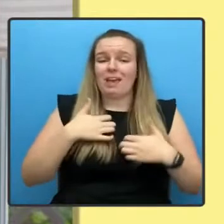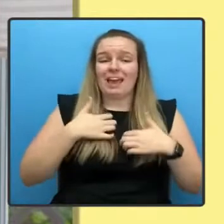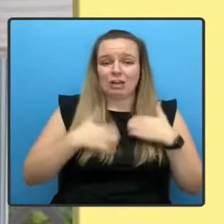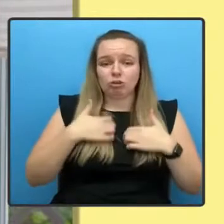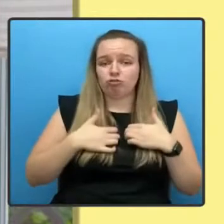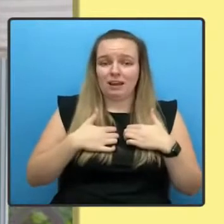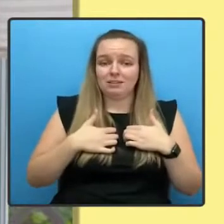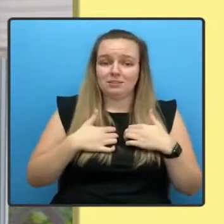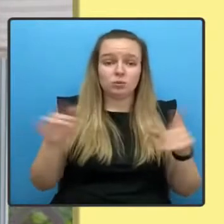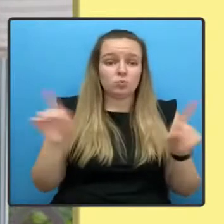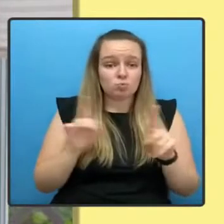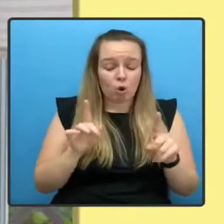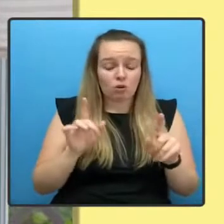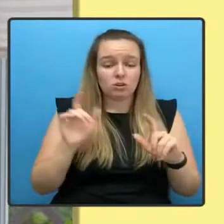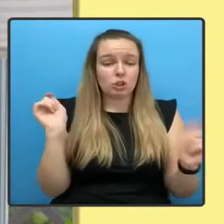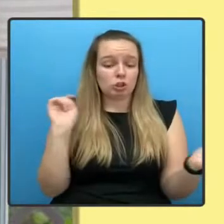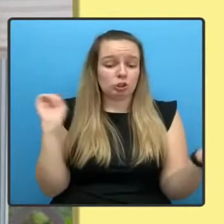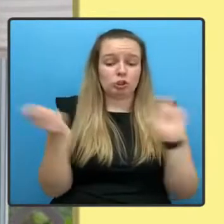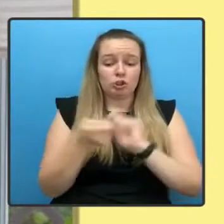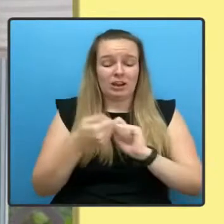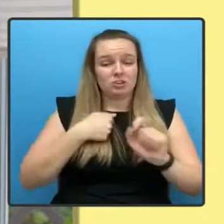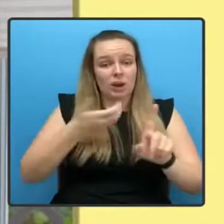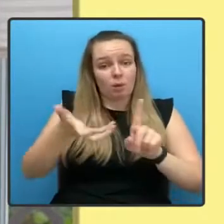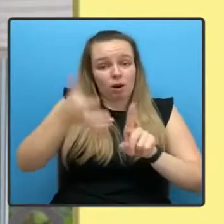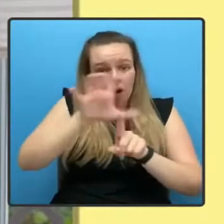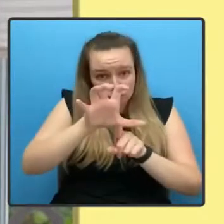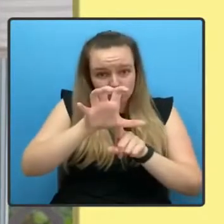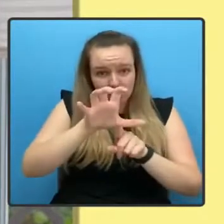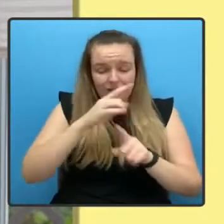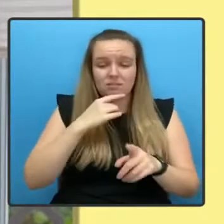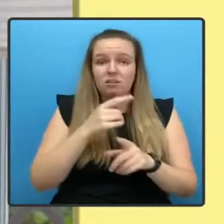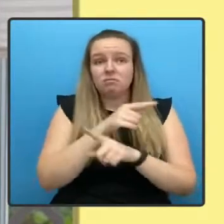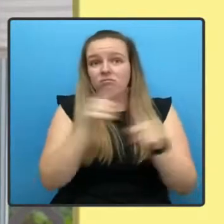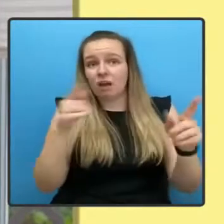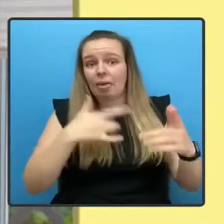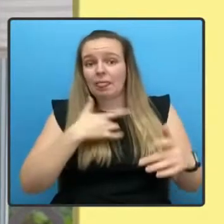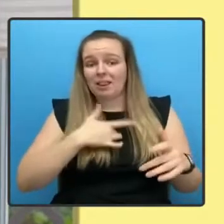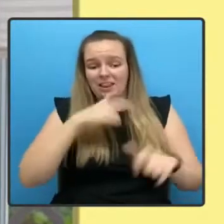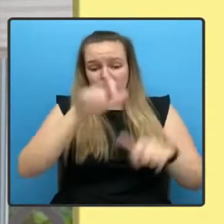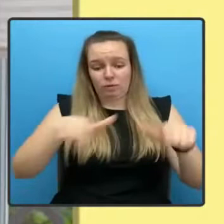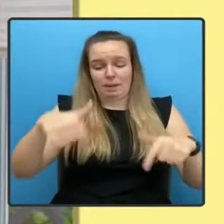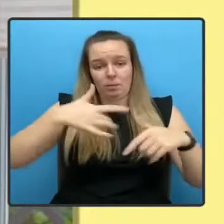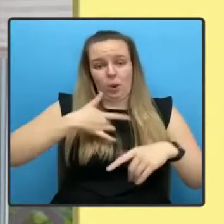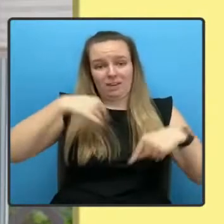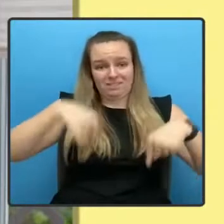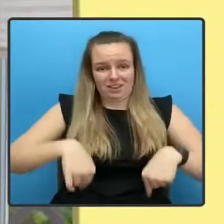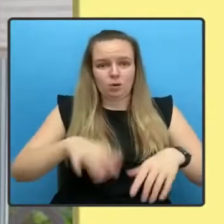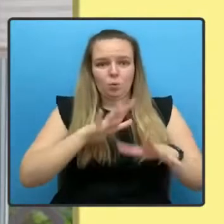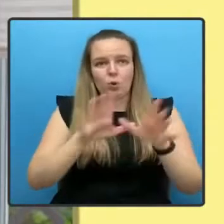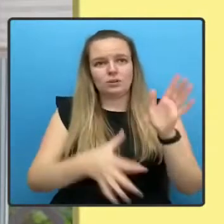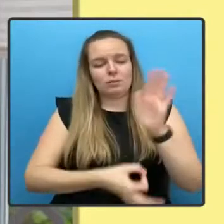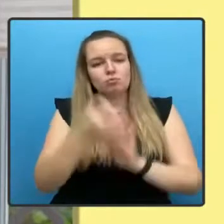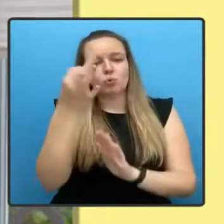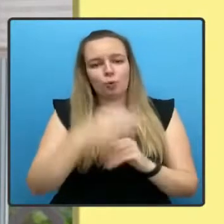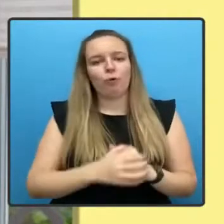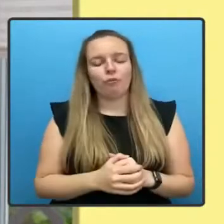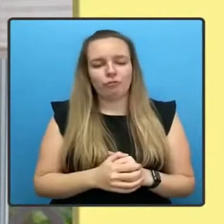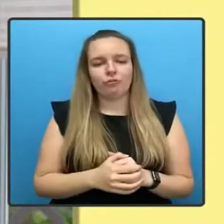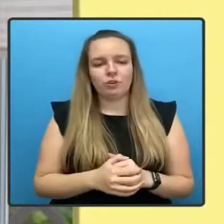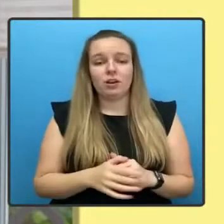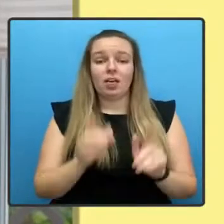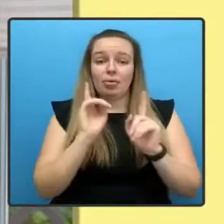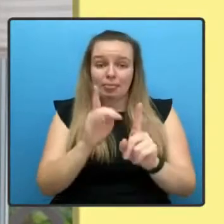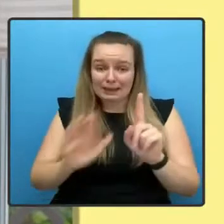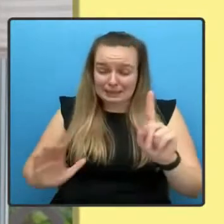our country and the lives of everyone who lives here for the better. That ambition and determination is